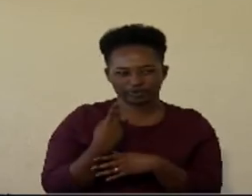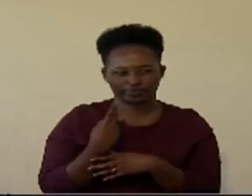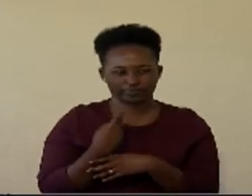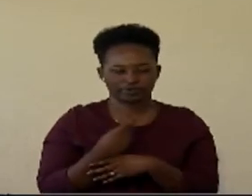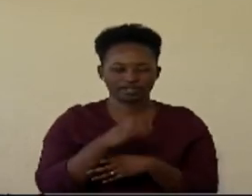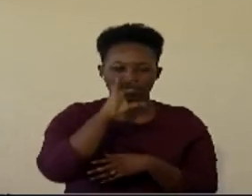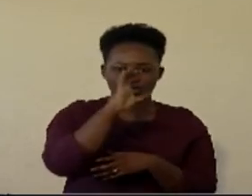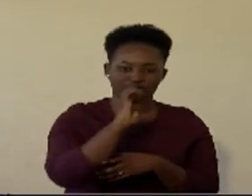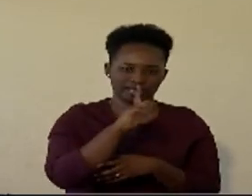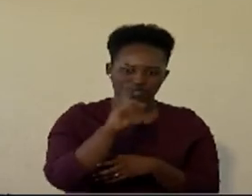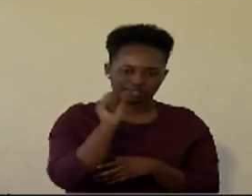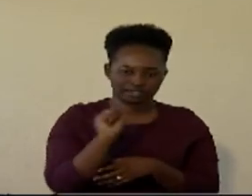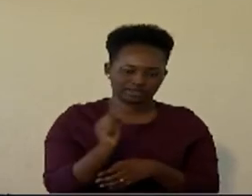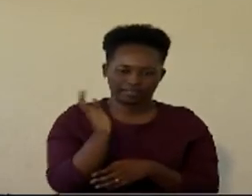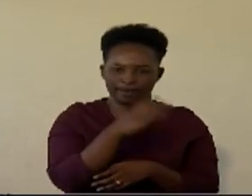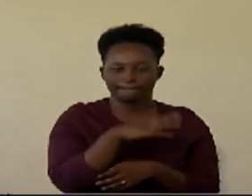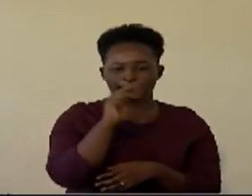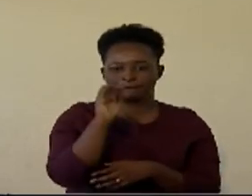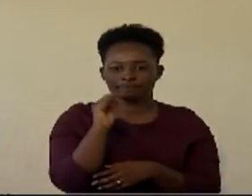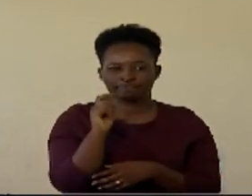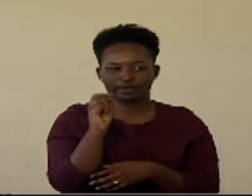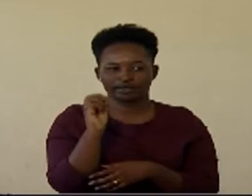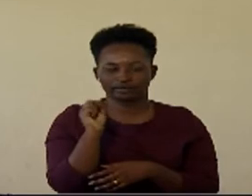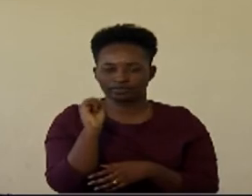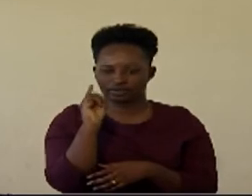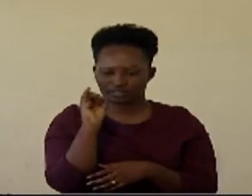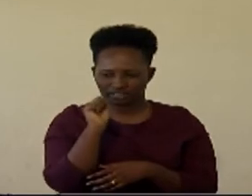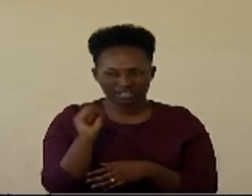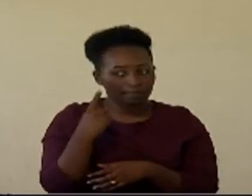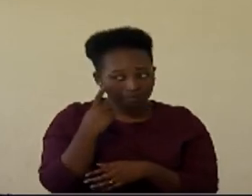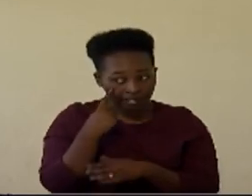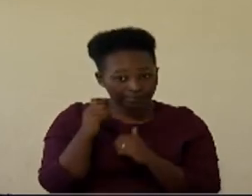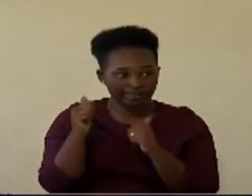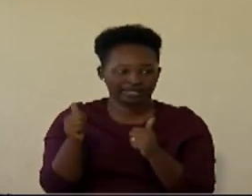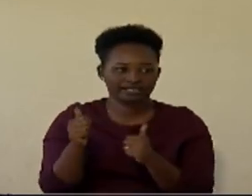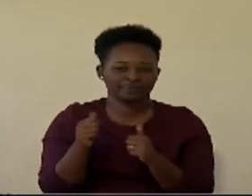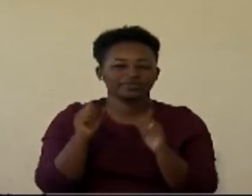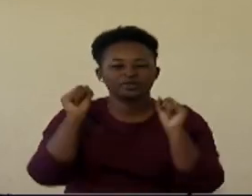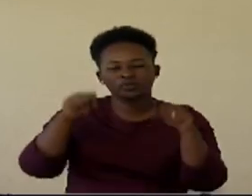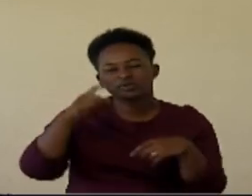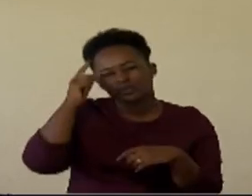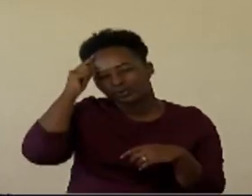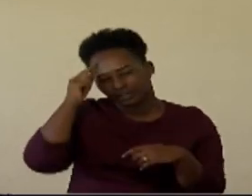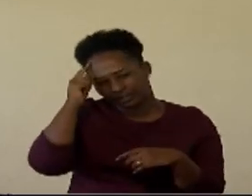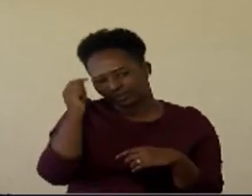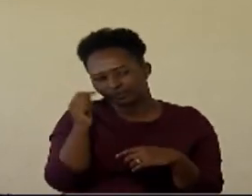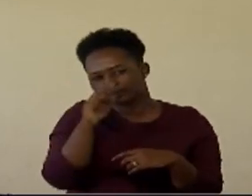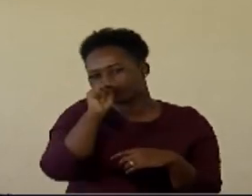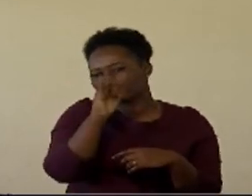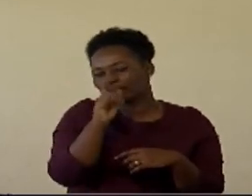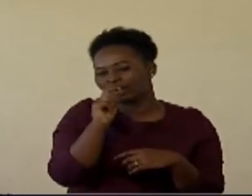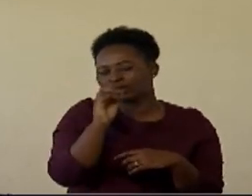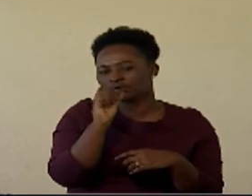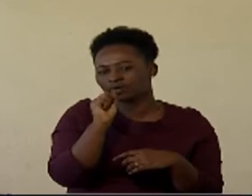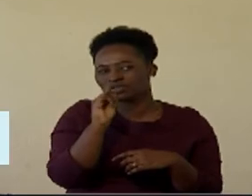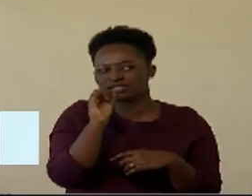Cells in mitosis, meaning, check this out very well. Are we able to think about mitotic cell division,